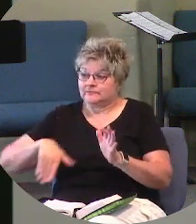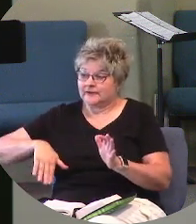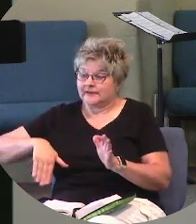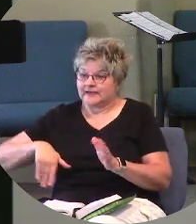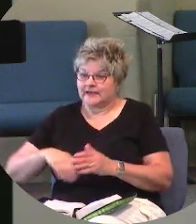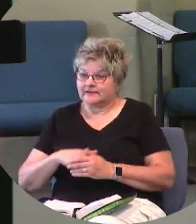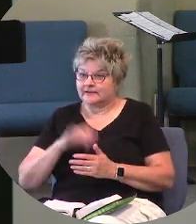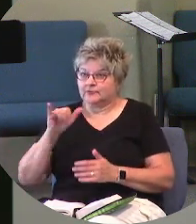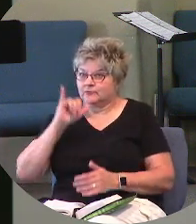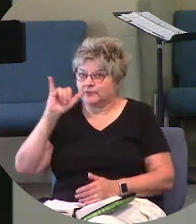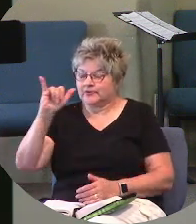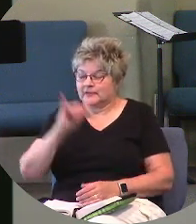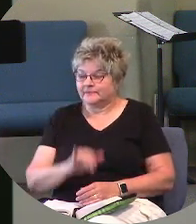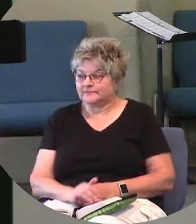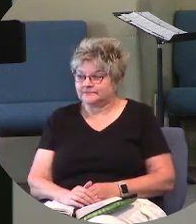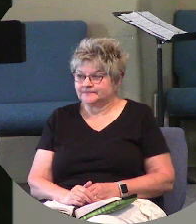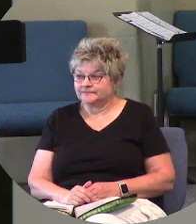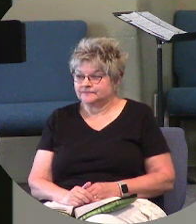eternally?